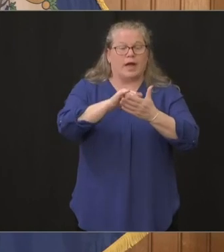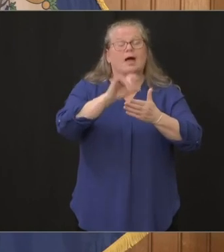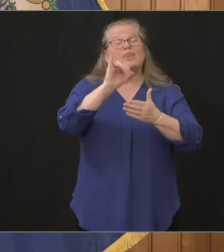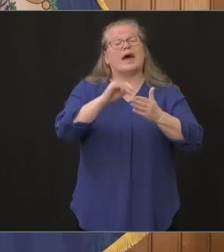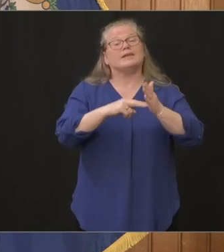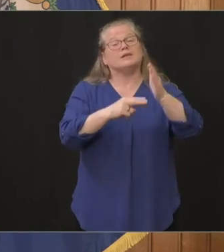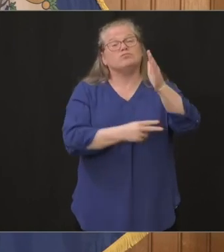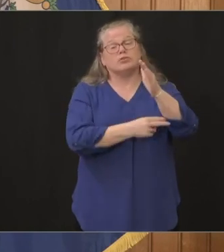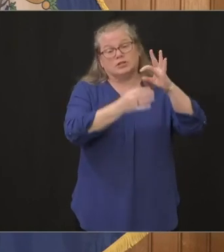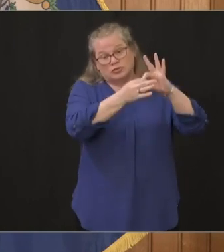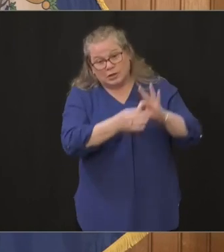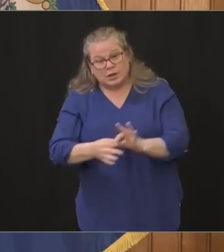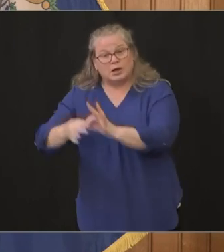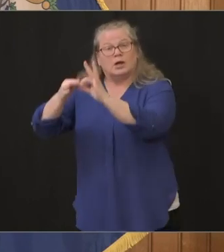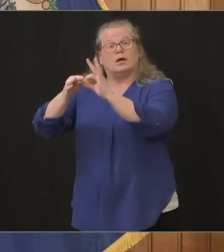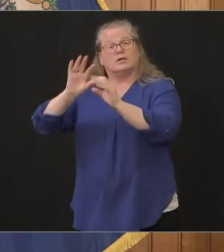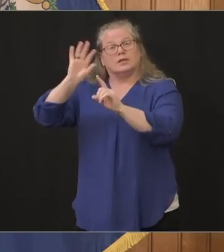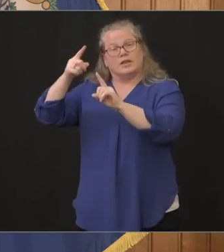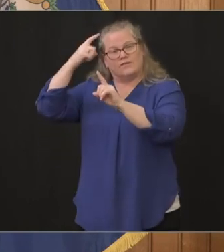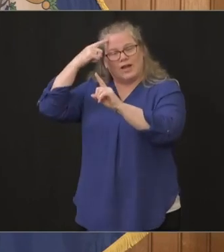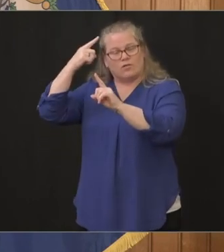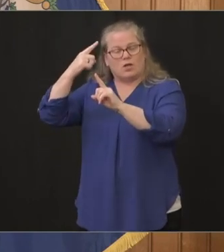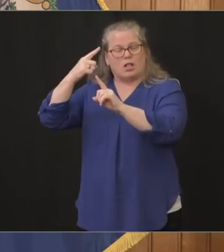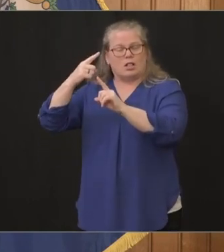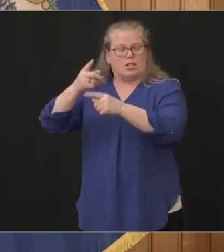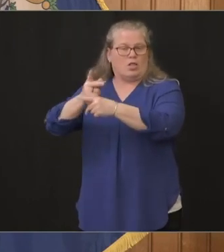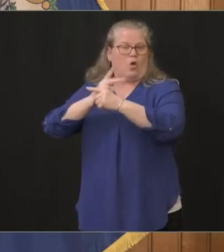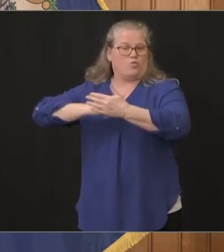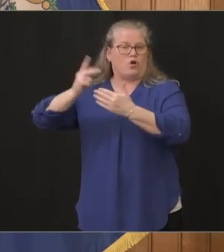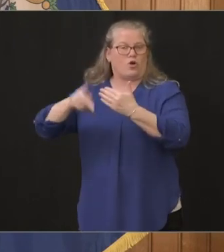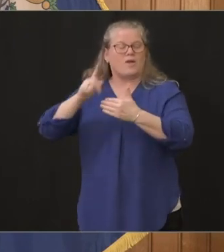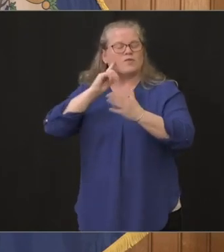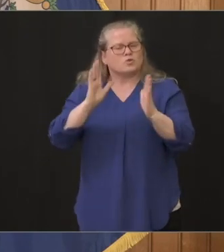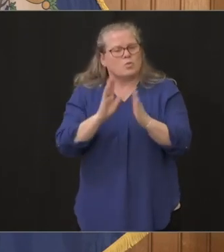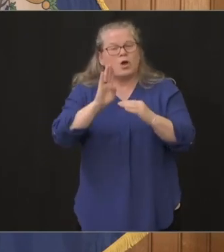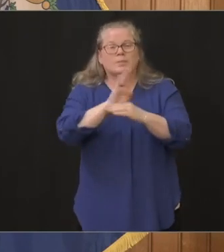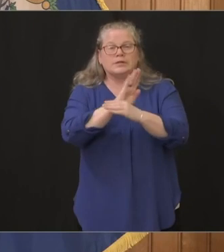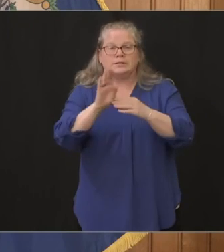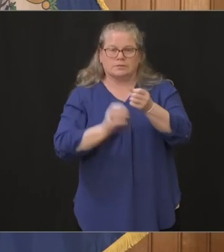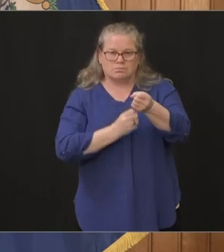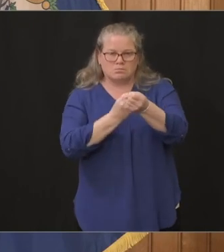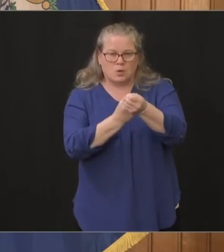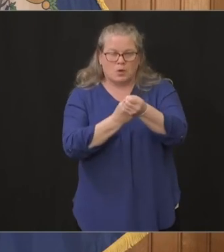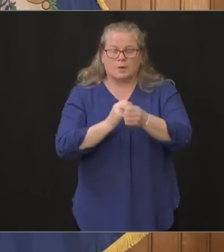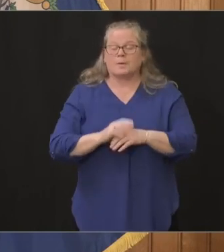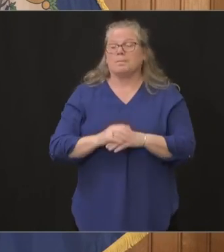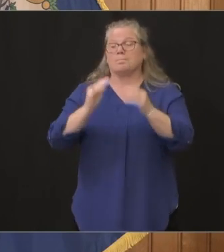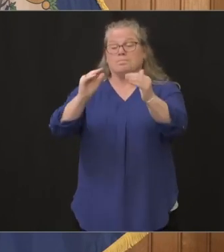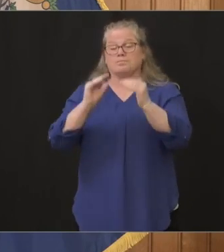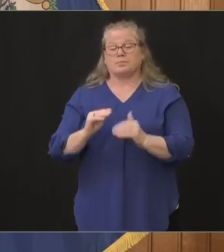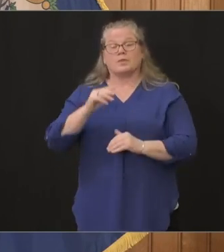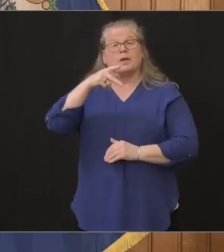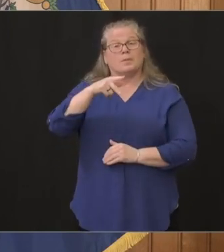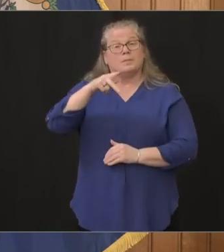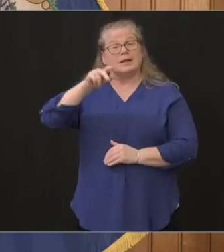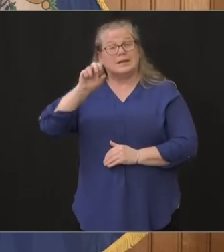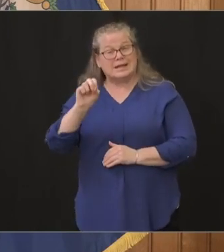program to help support our small businesses when it comes to the PPE the protective equipment and the such